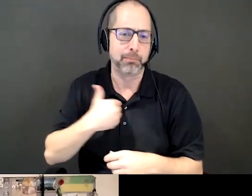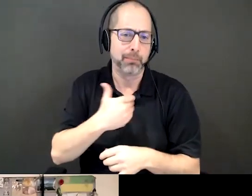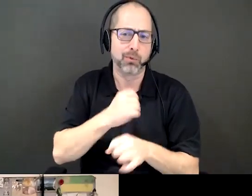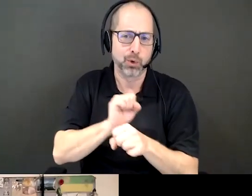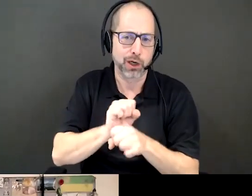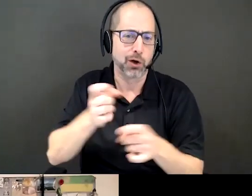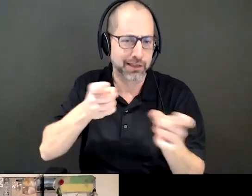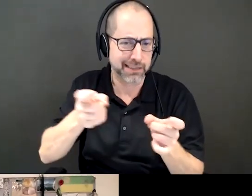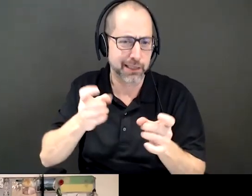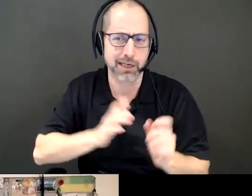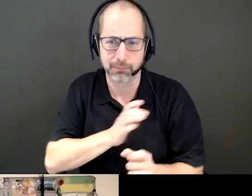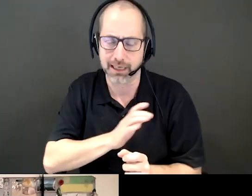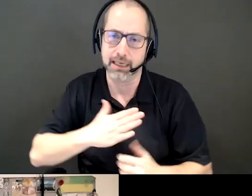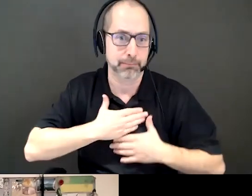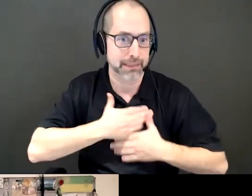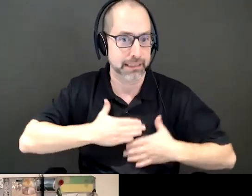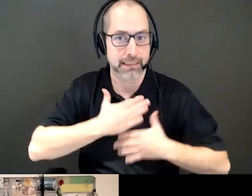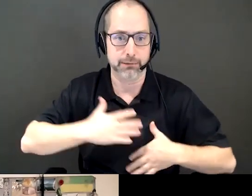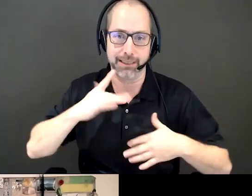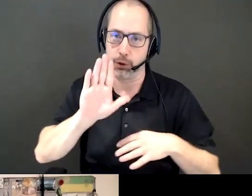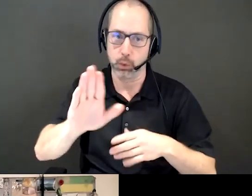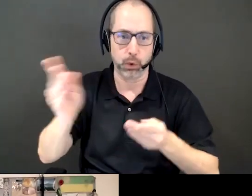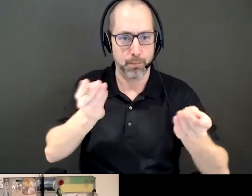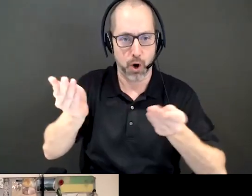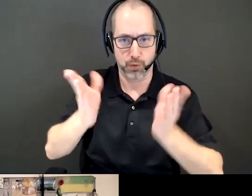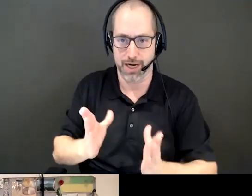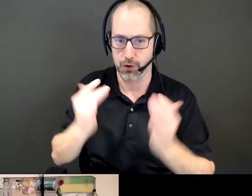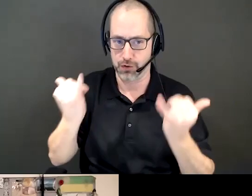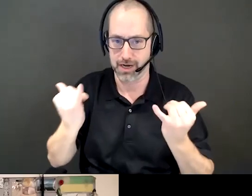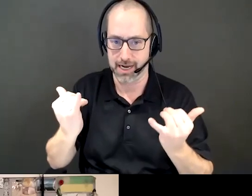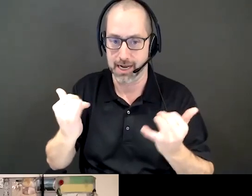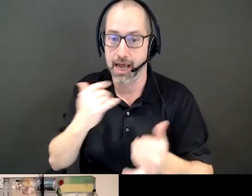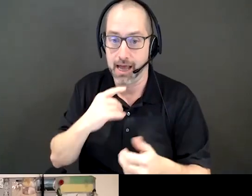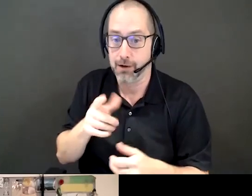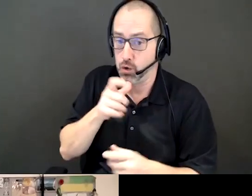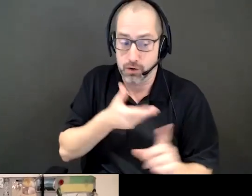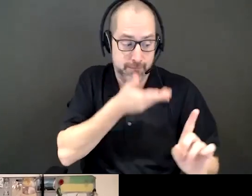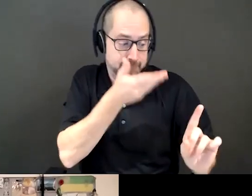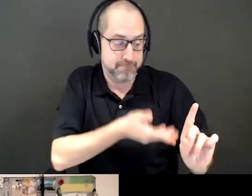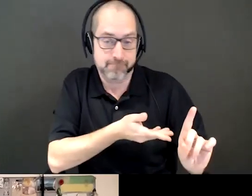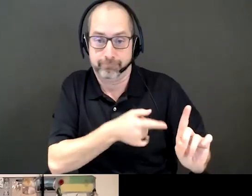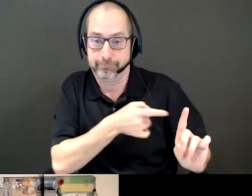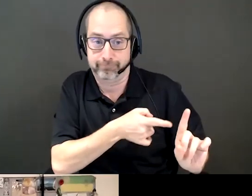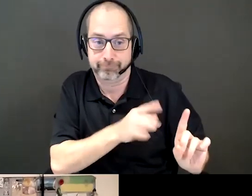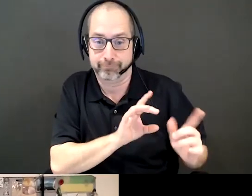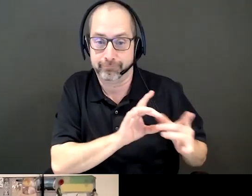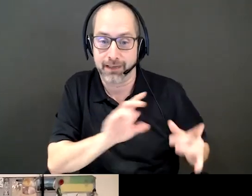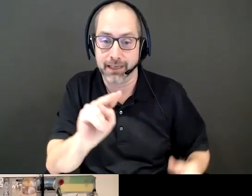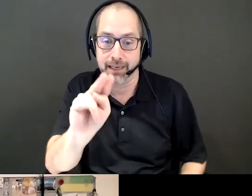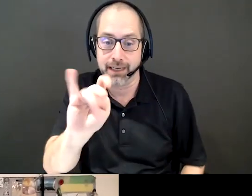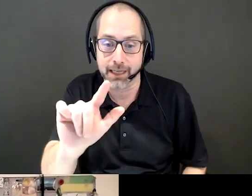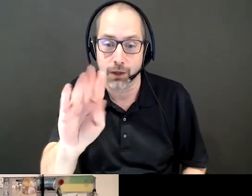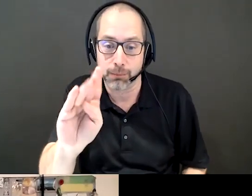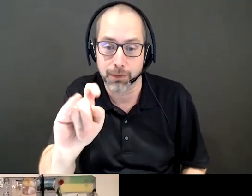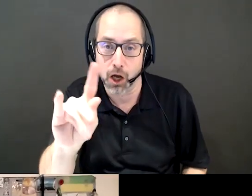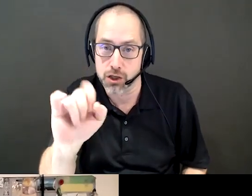to be your moderator for today's session. And I have joining me today Neil Belonger, who I'm